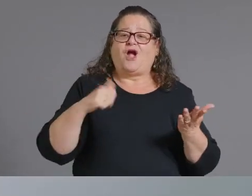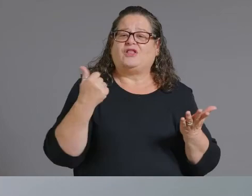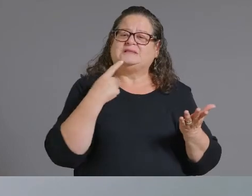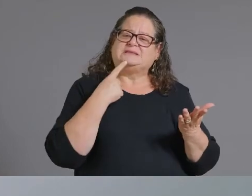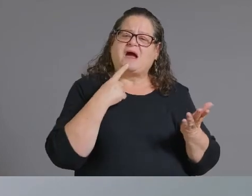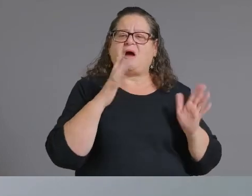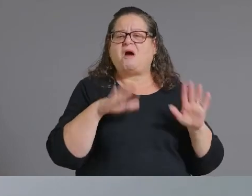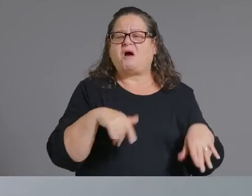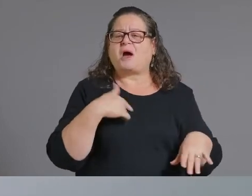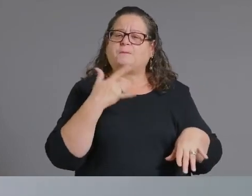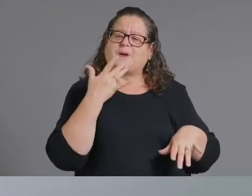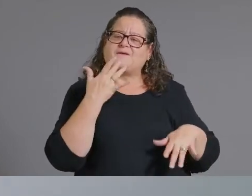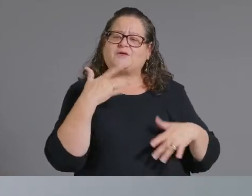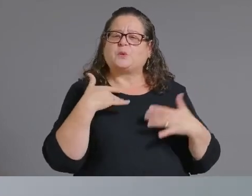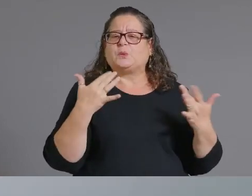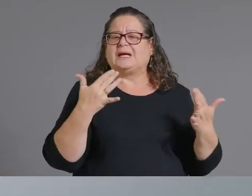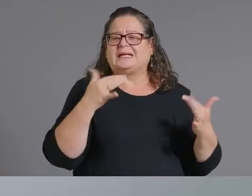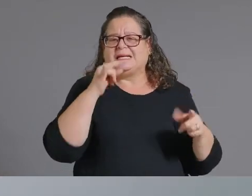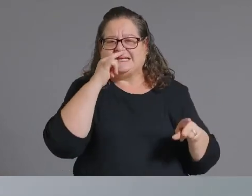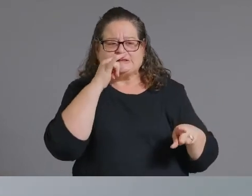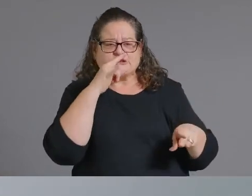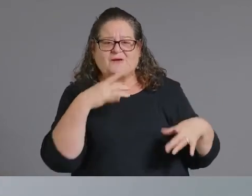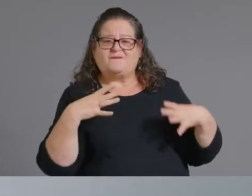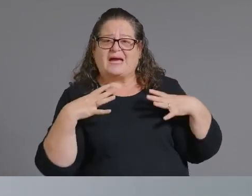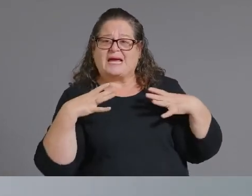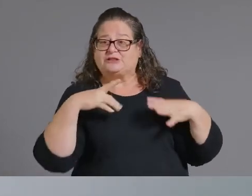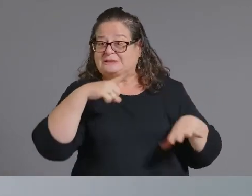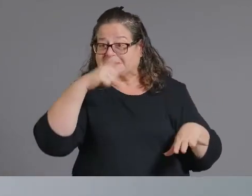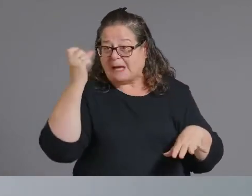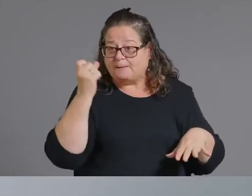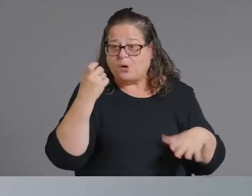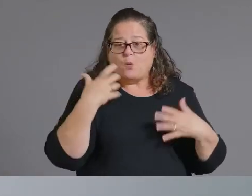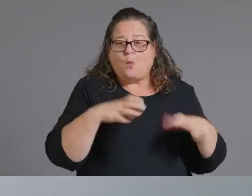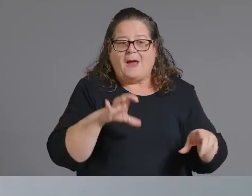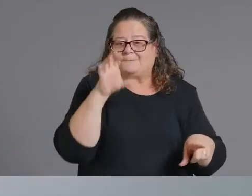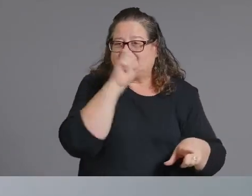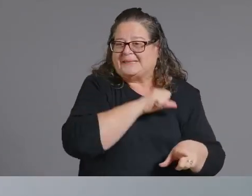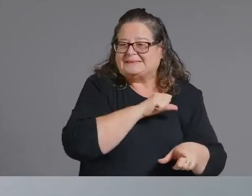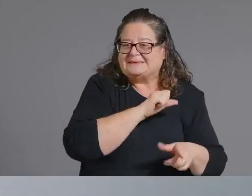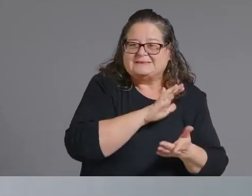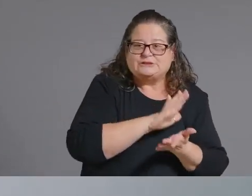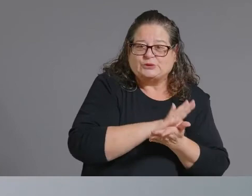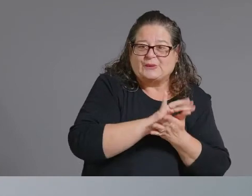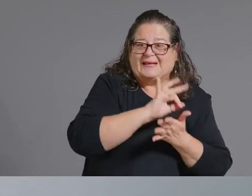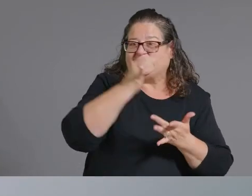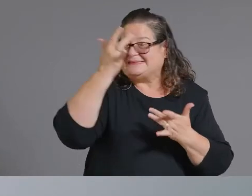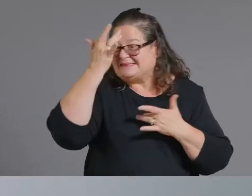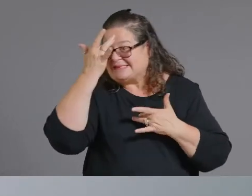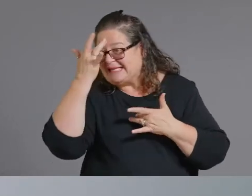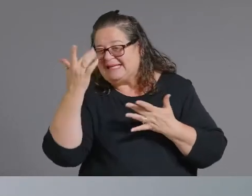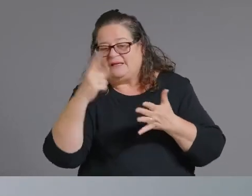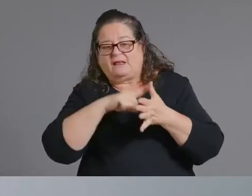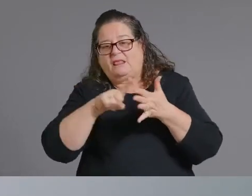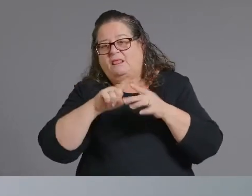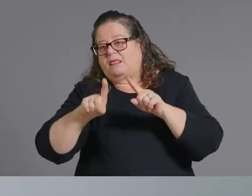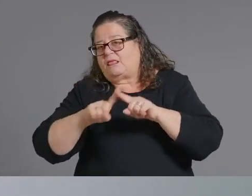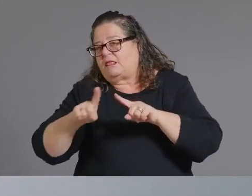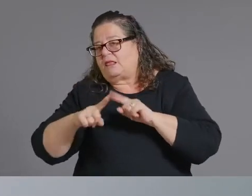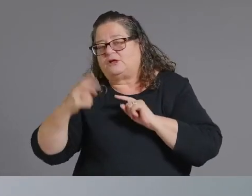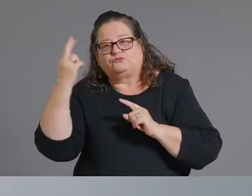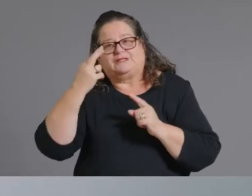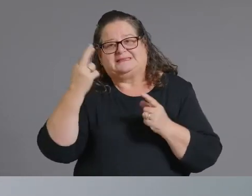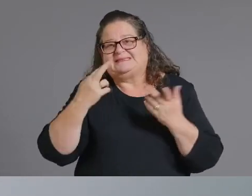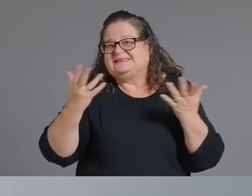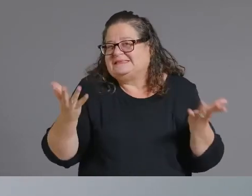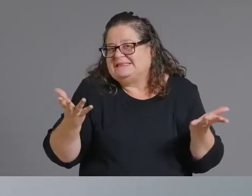school or they've got a family vac vacation that they don't want the kids to potentially have side effects on and so you know really kind of